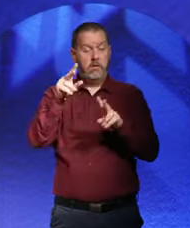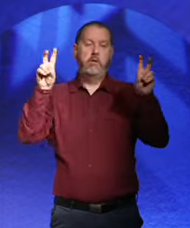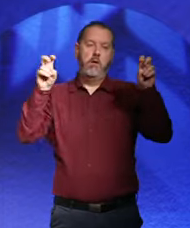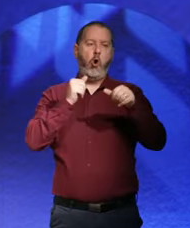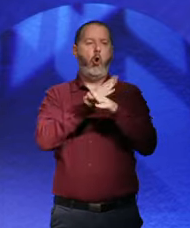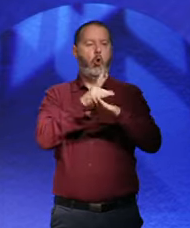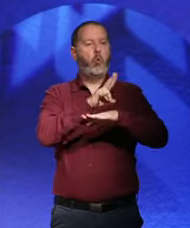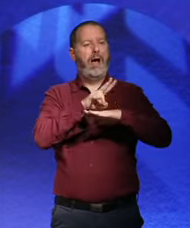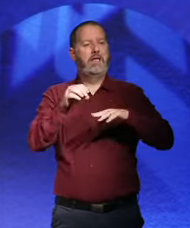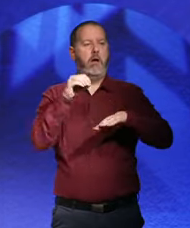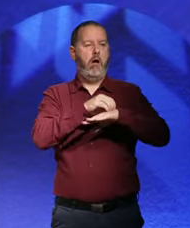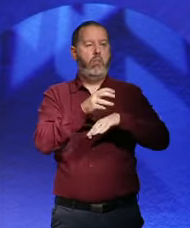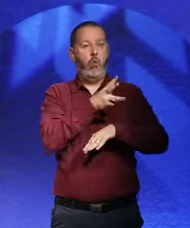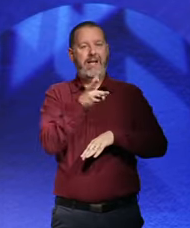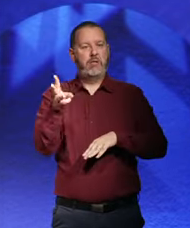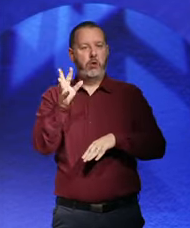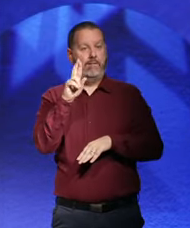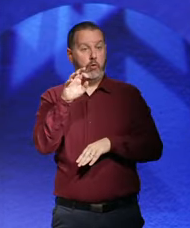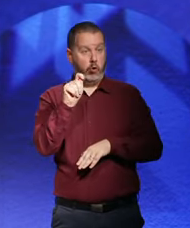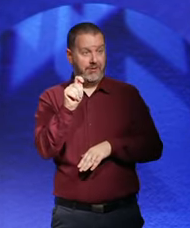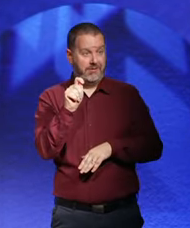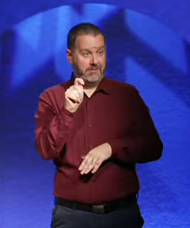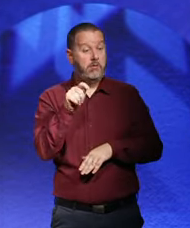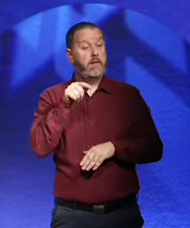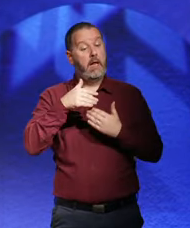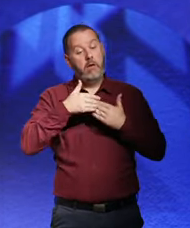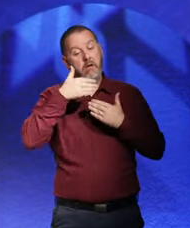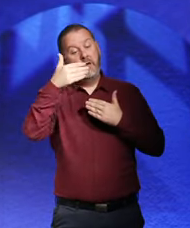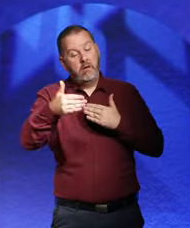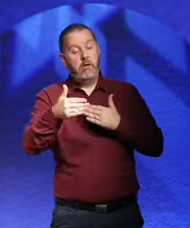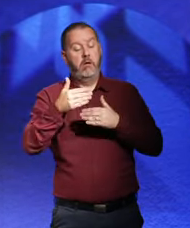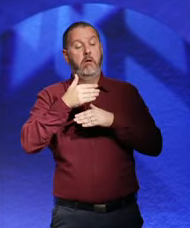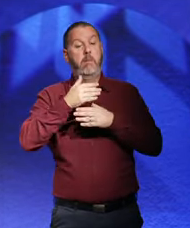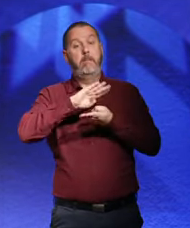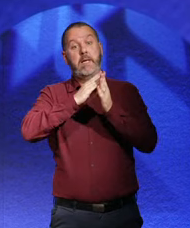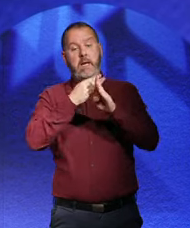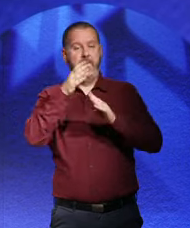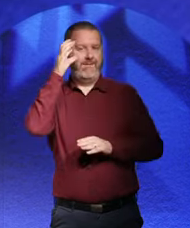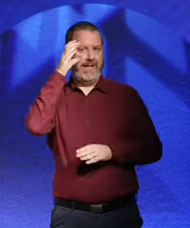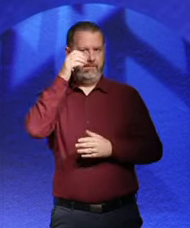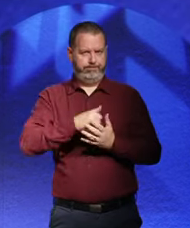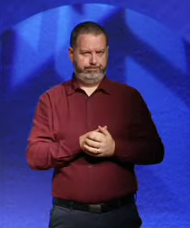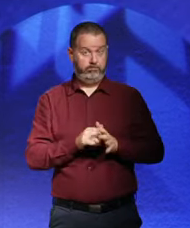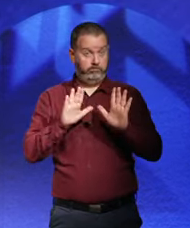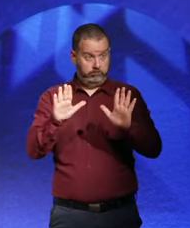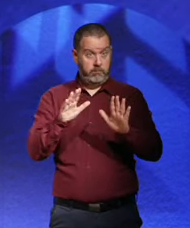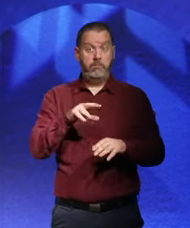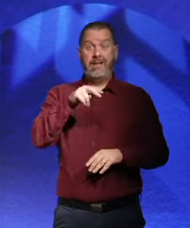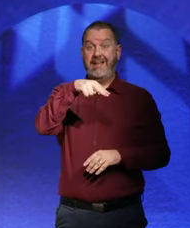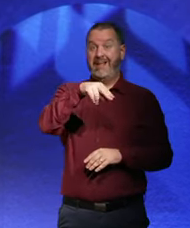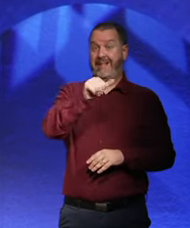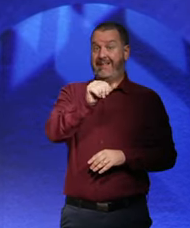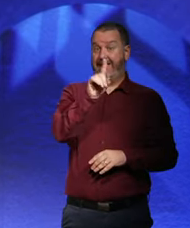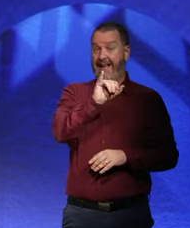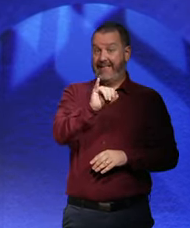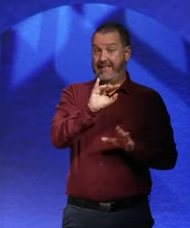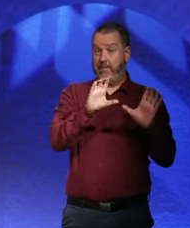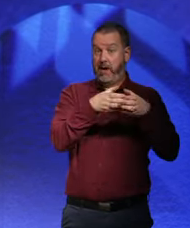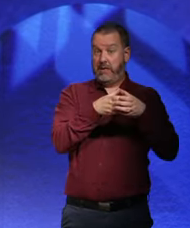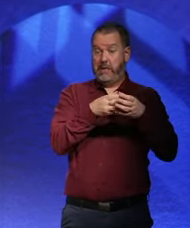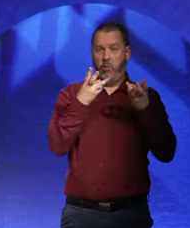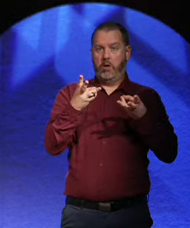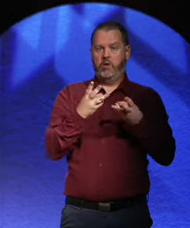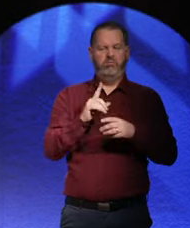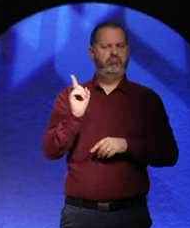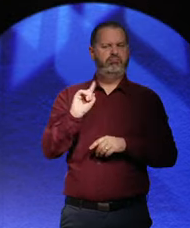Front. And that was turned into a film. And the Nazis decided that they would try and boycott this film. So,